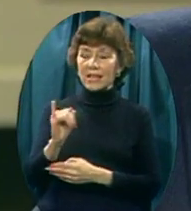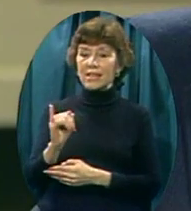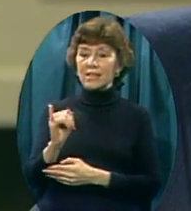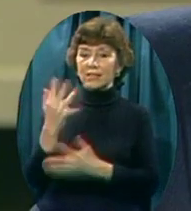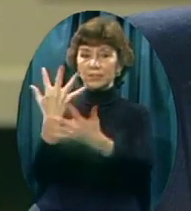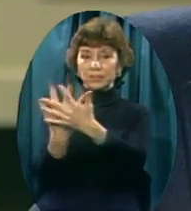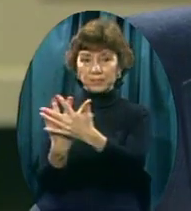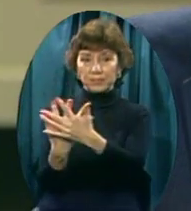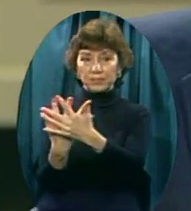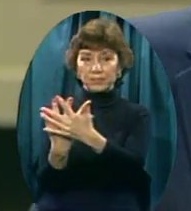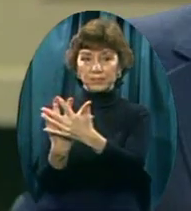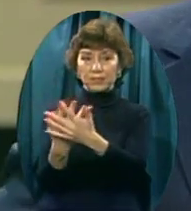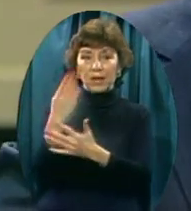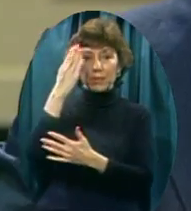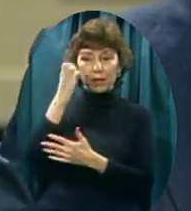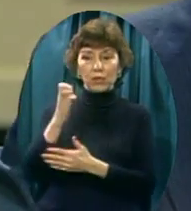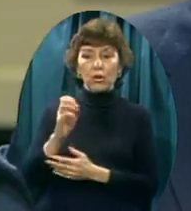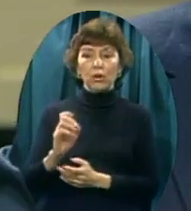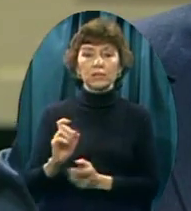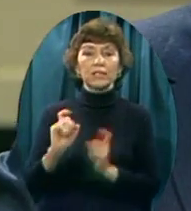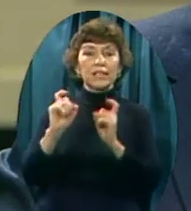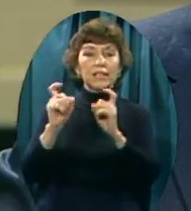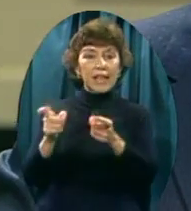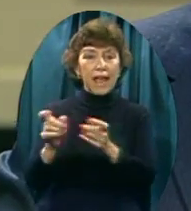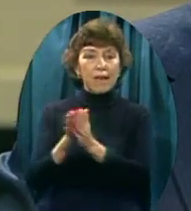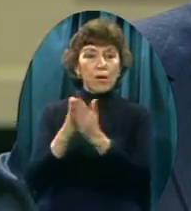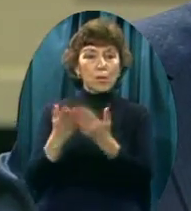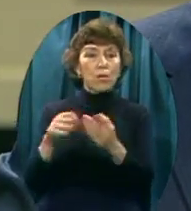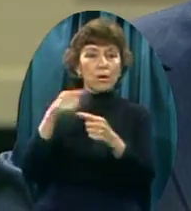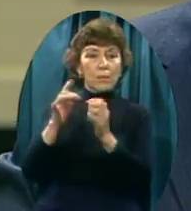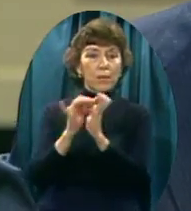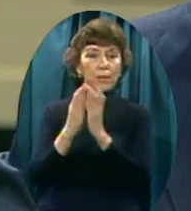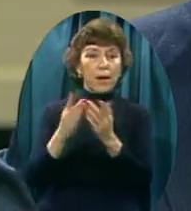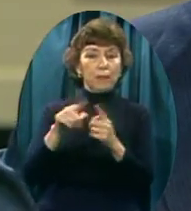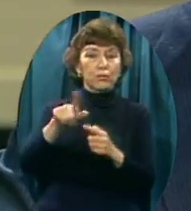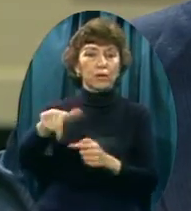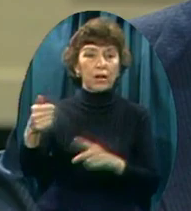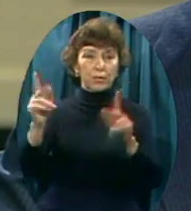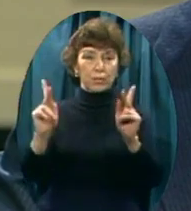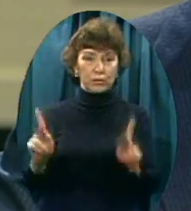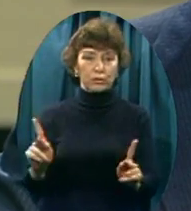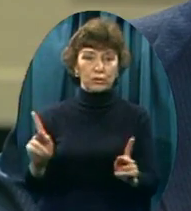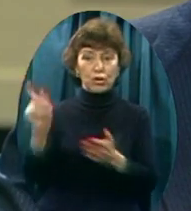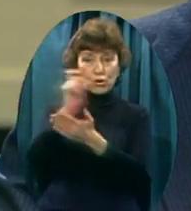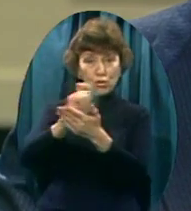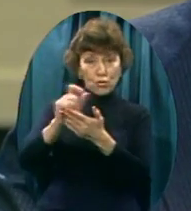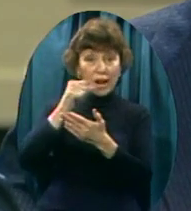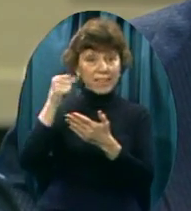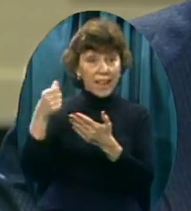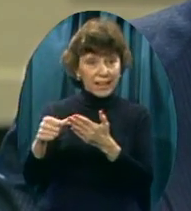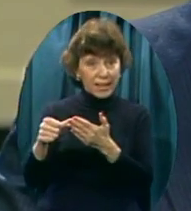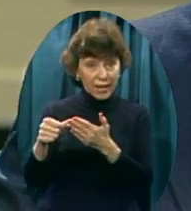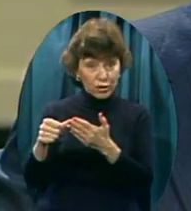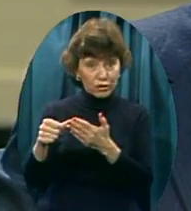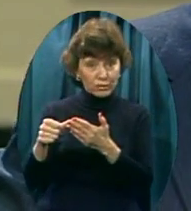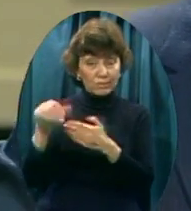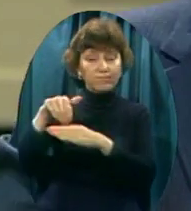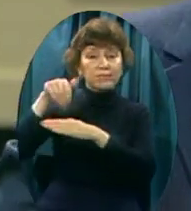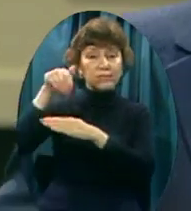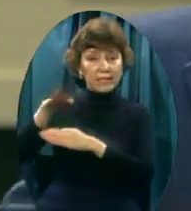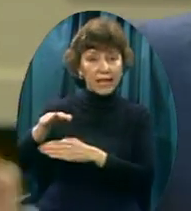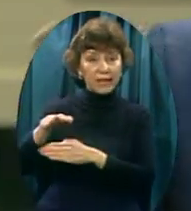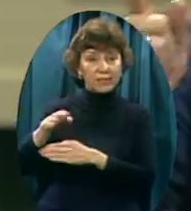And I'd like for you To write To Joseph Knowing it will Do some good Address your letter Let him know You're praying